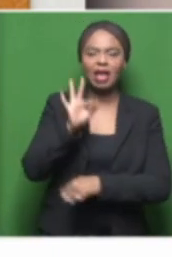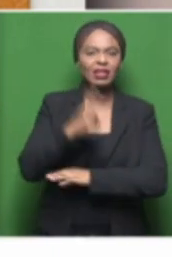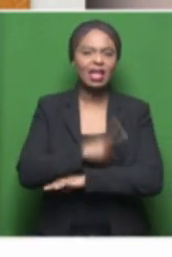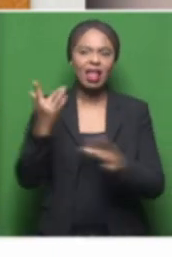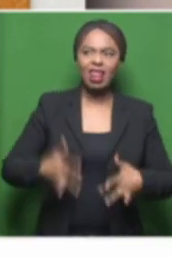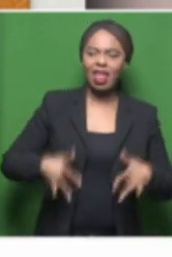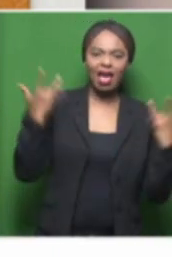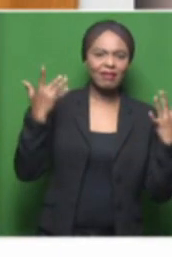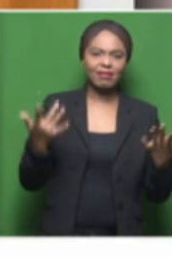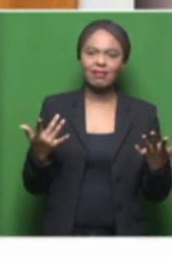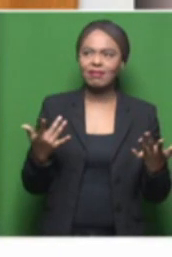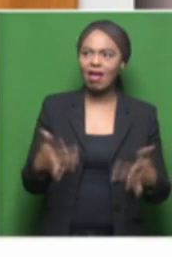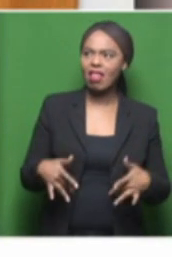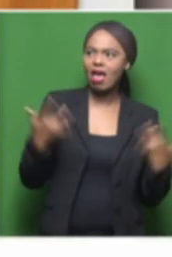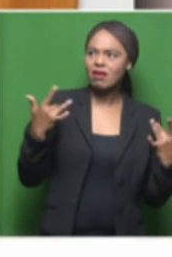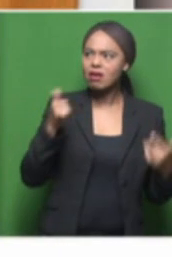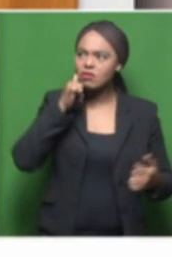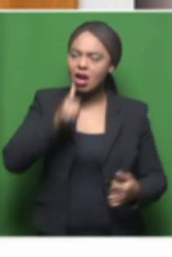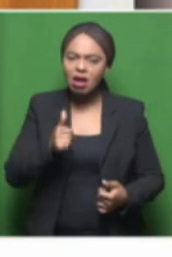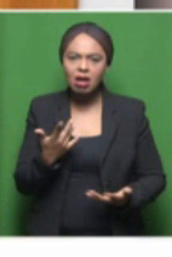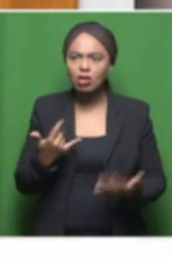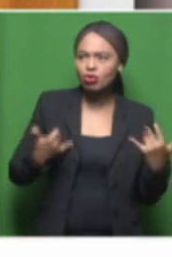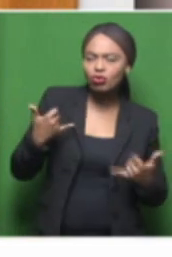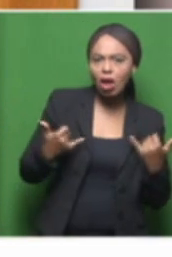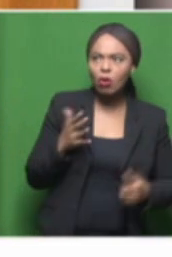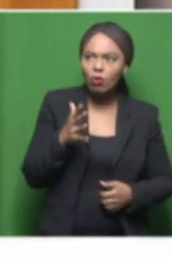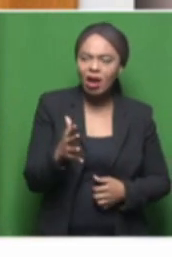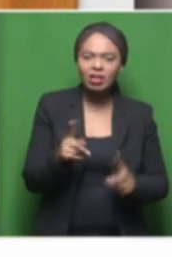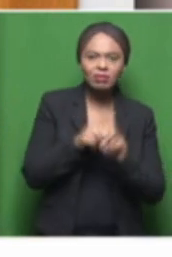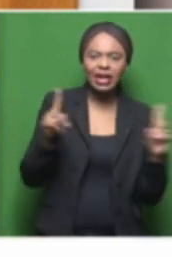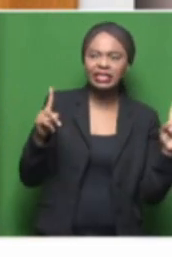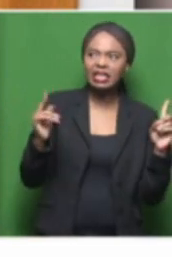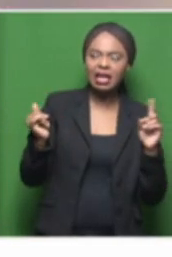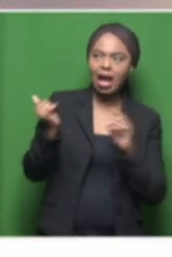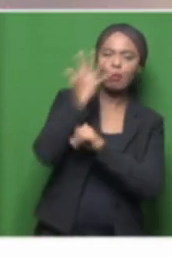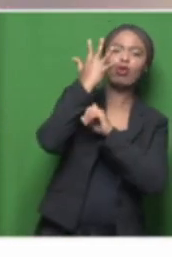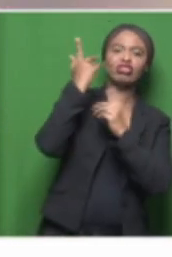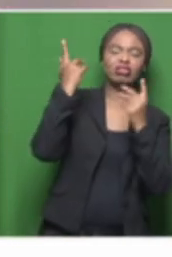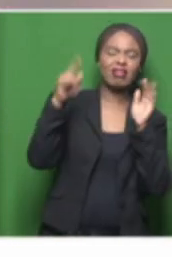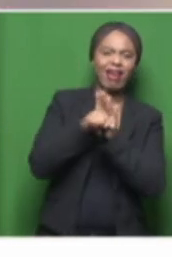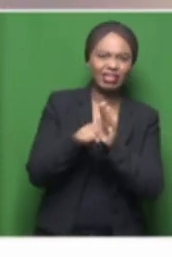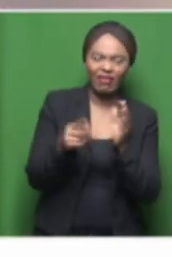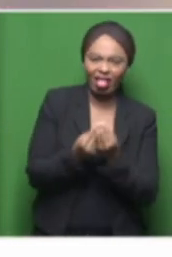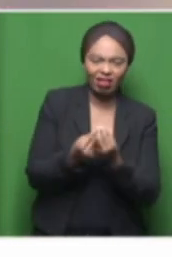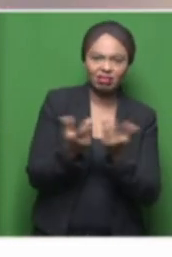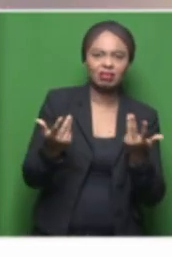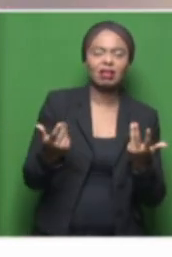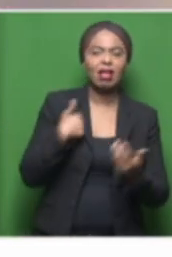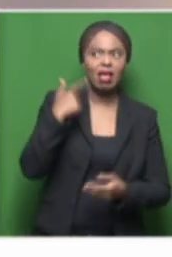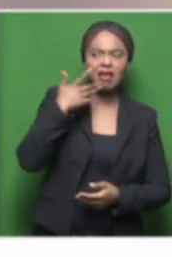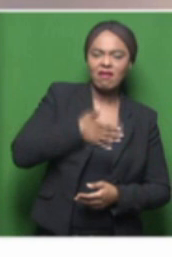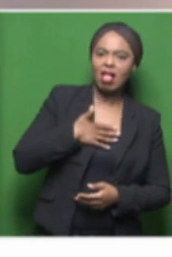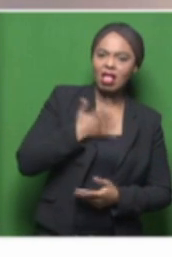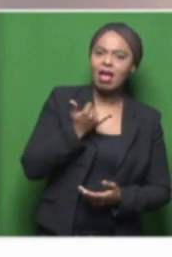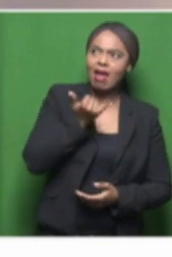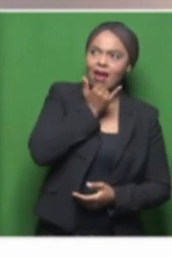and we find ourselves sucked into negativity. So I feel like happiness is something that we